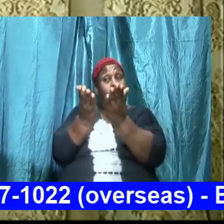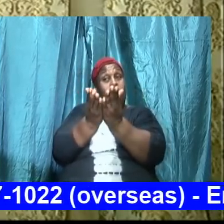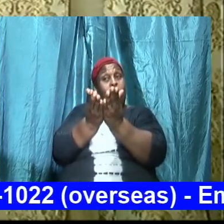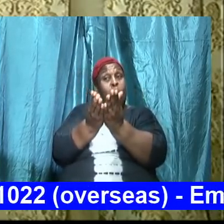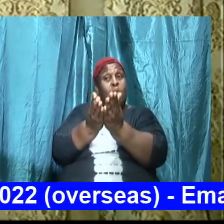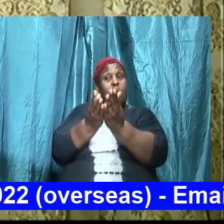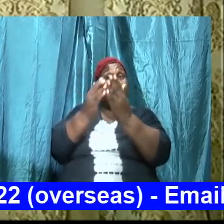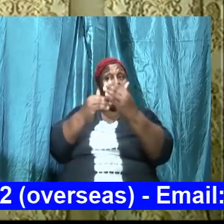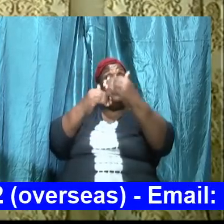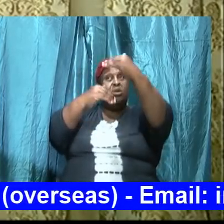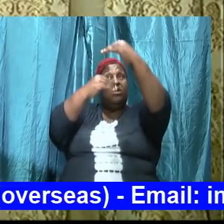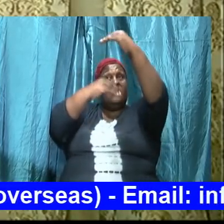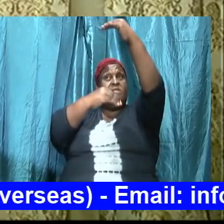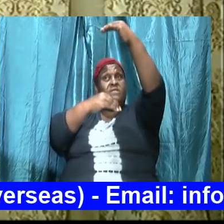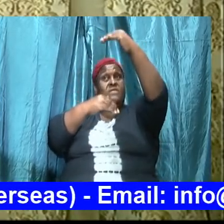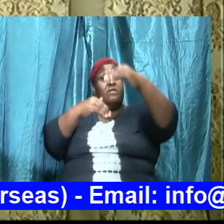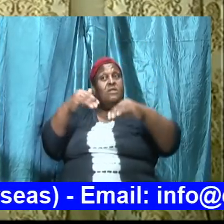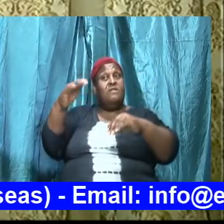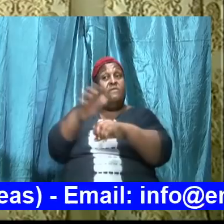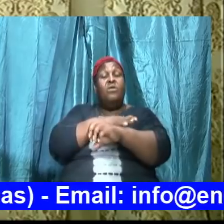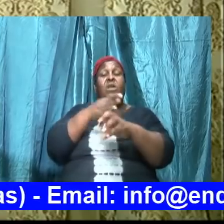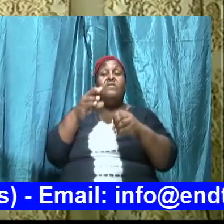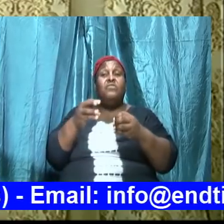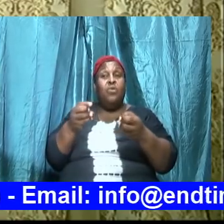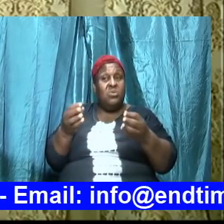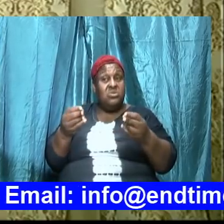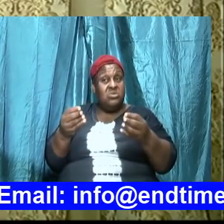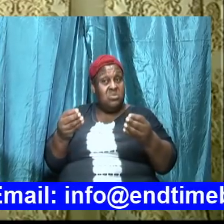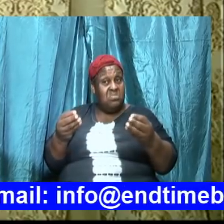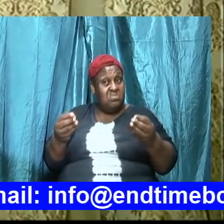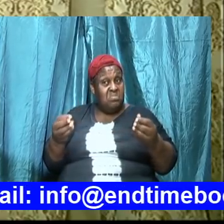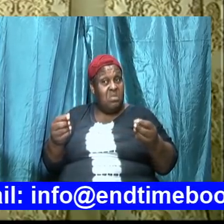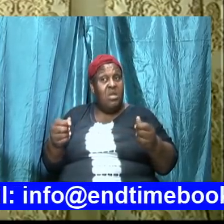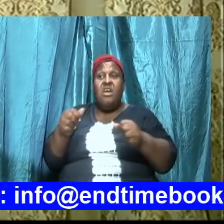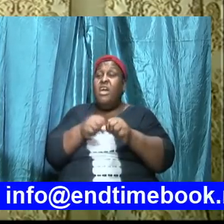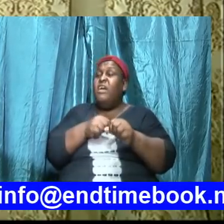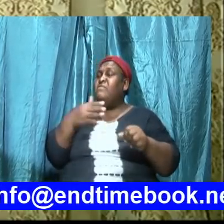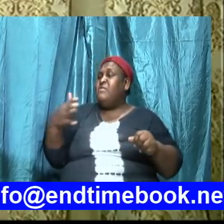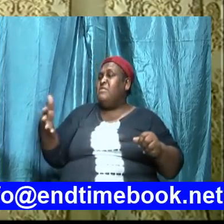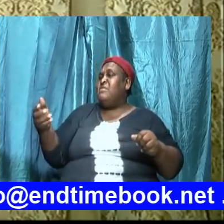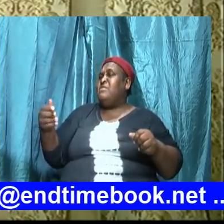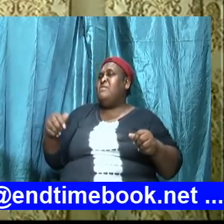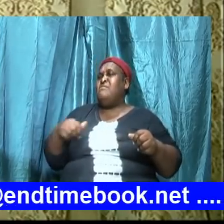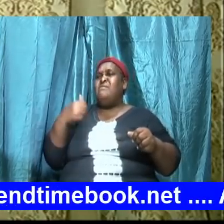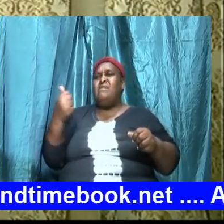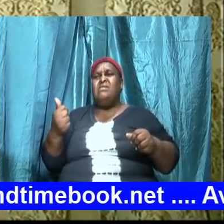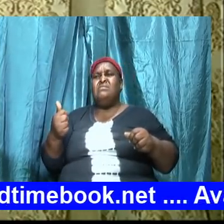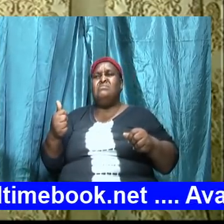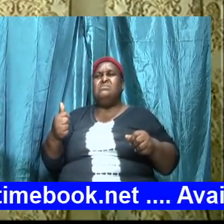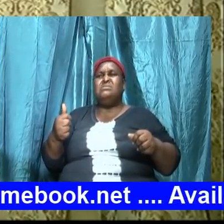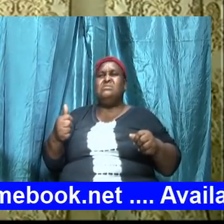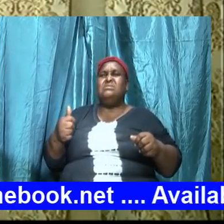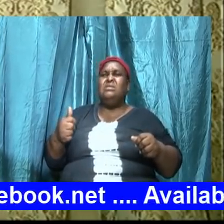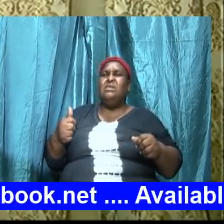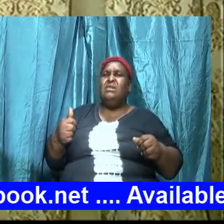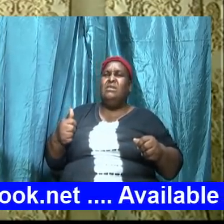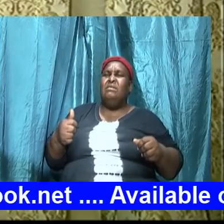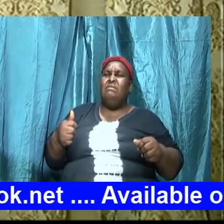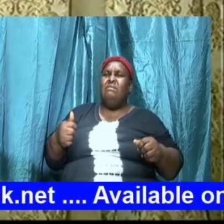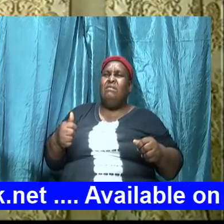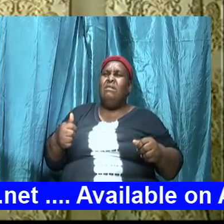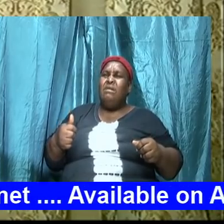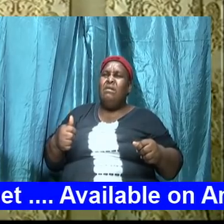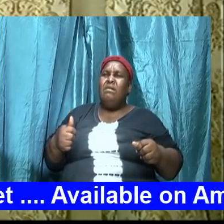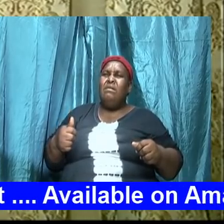full of dust and everything else gets attention has it ever dawn on us that it is not